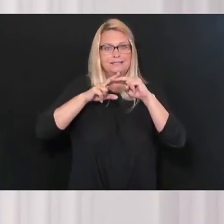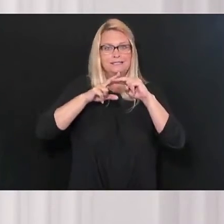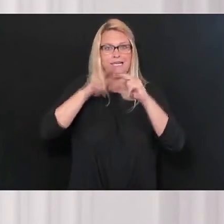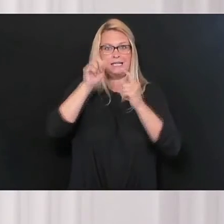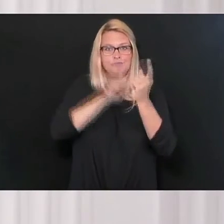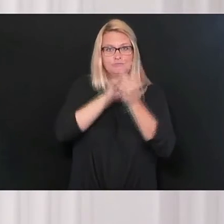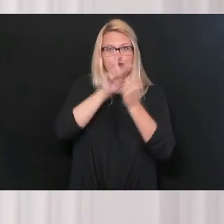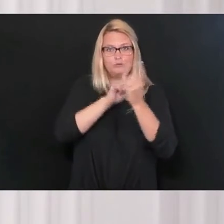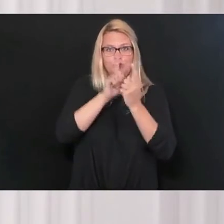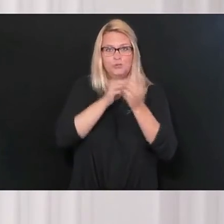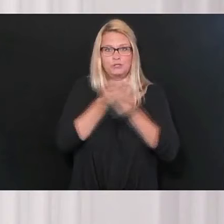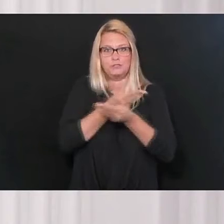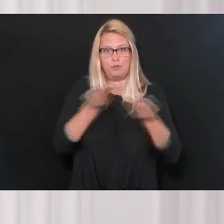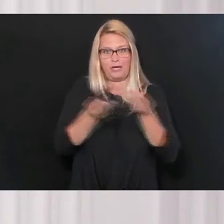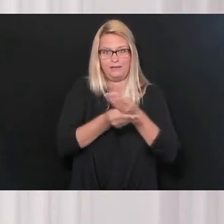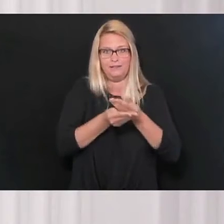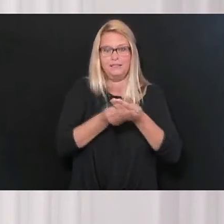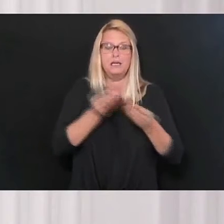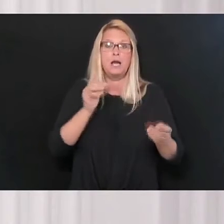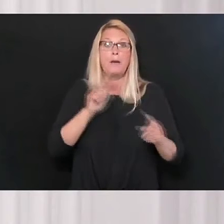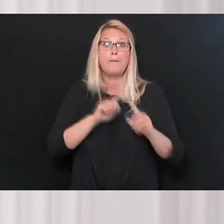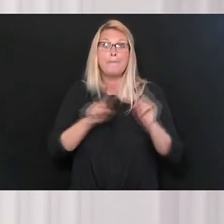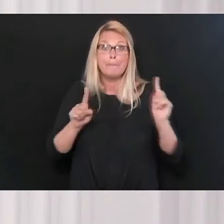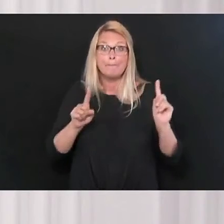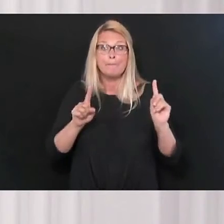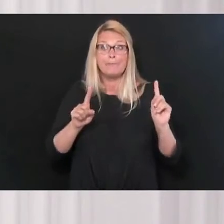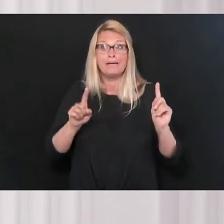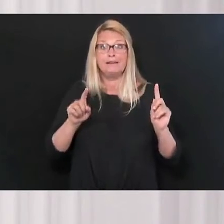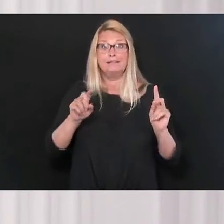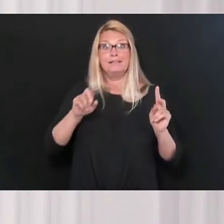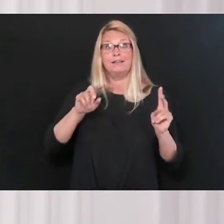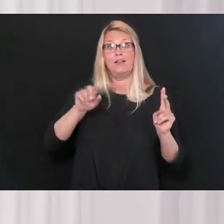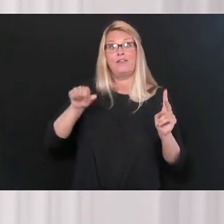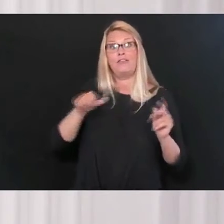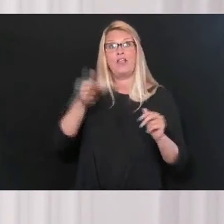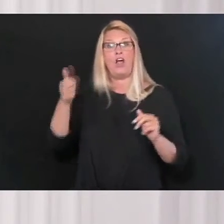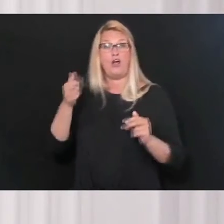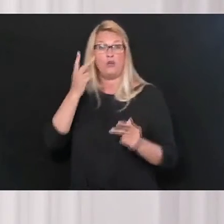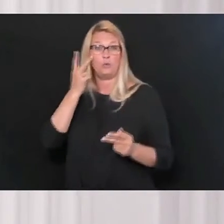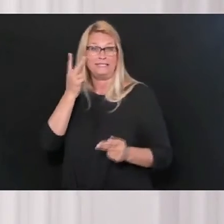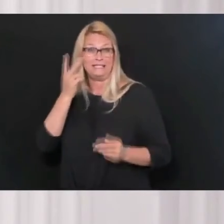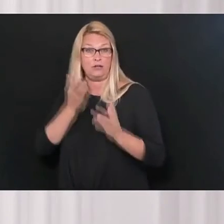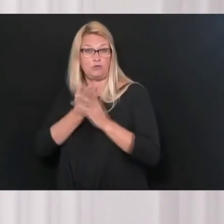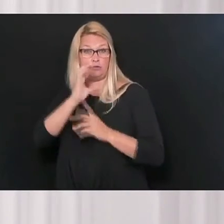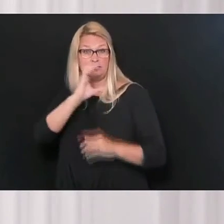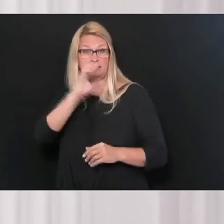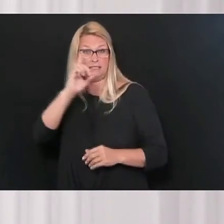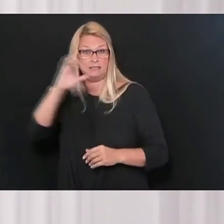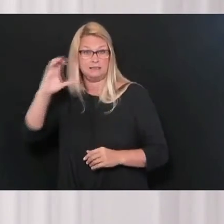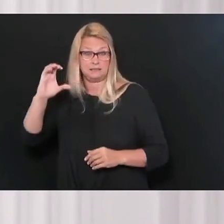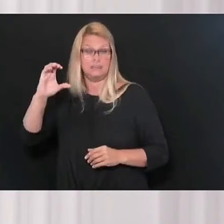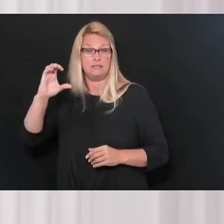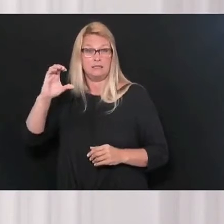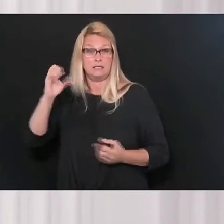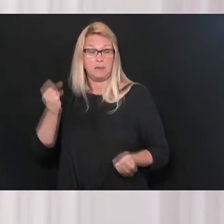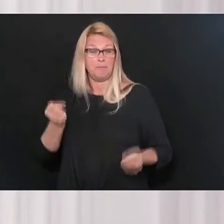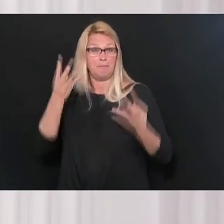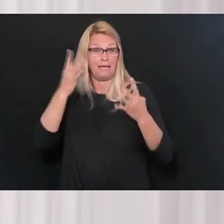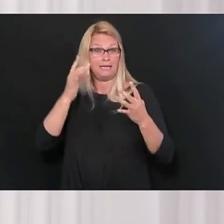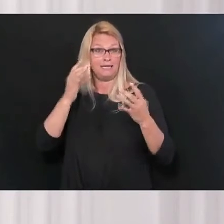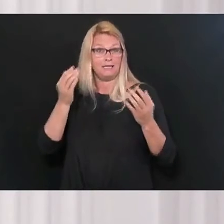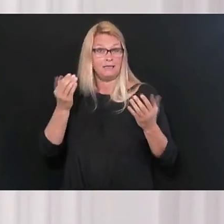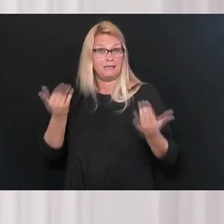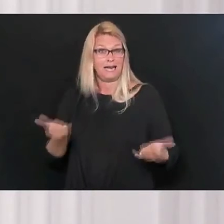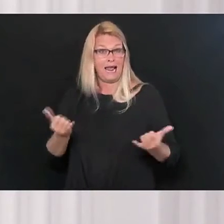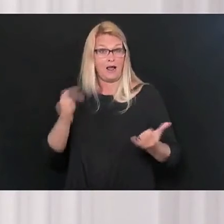spread. The other thing that we're seeing, and this is from the centers for disease control is that many cases now